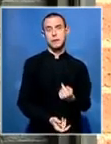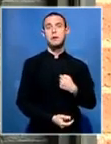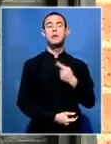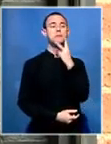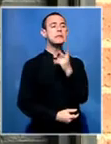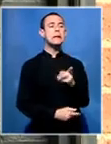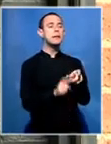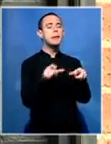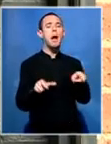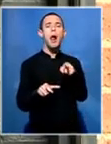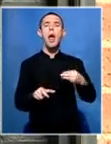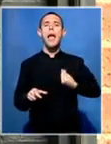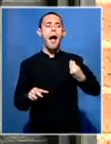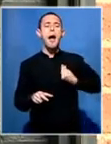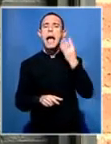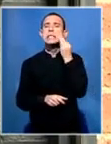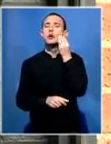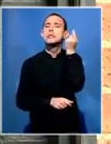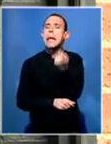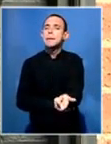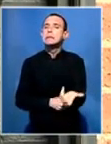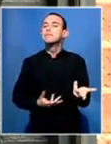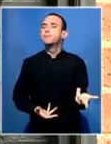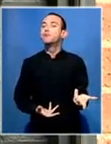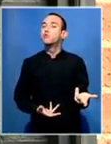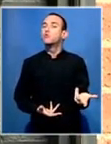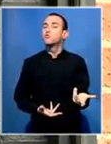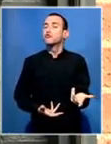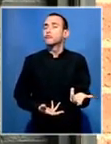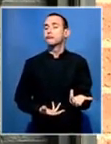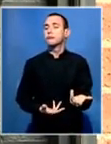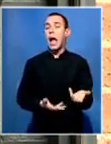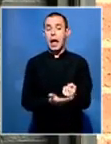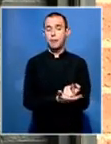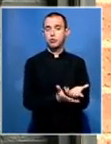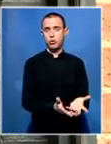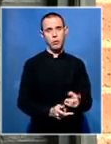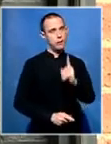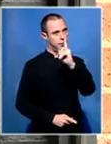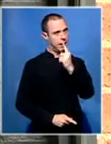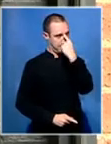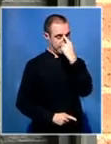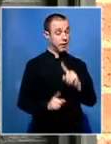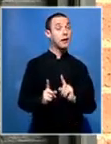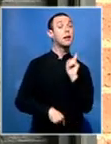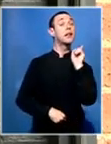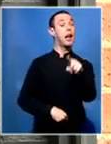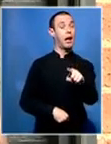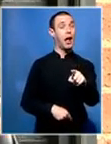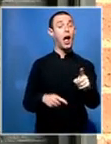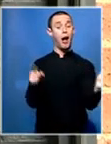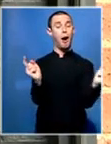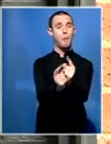we learn from that, you know. But we've got to learn from these things, you know. We can't go to the next competition